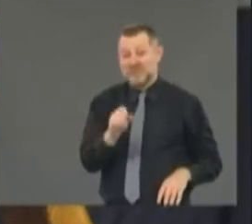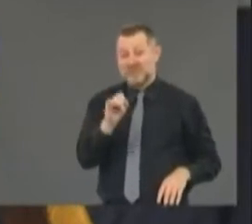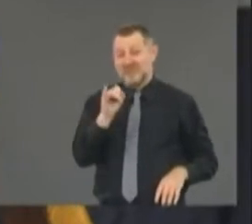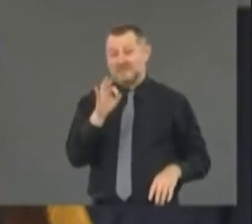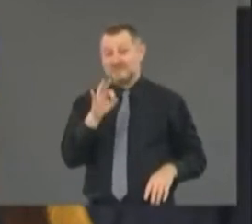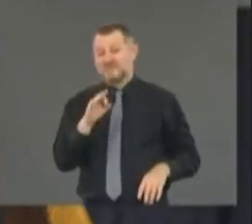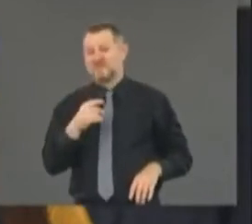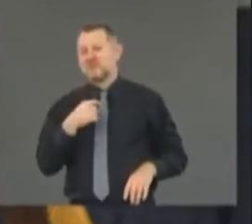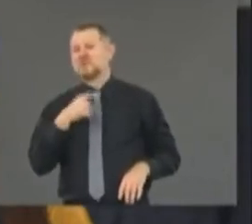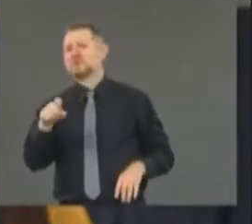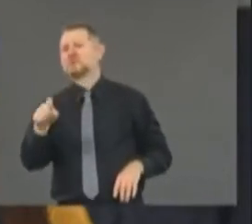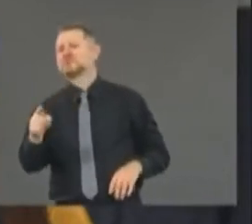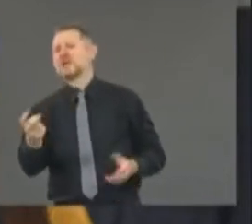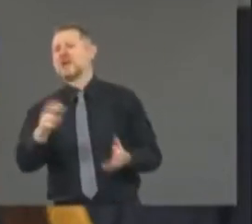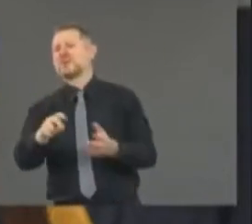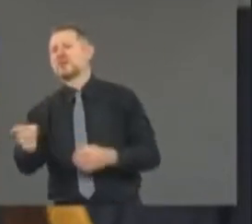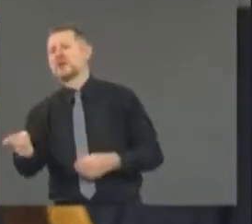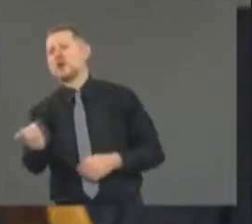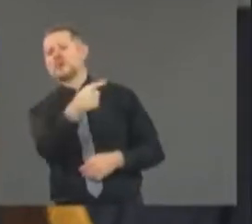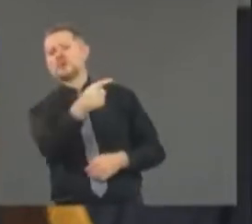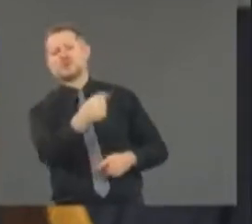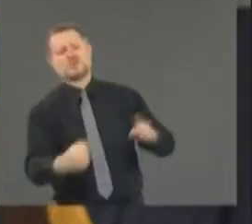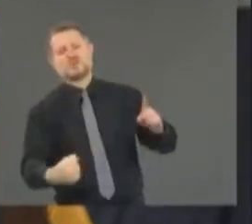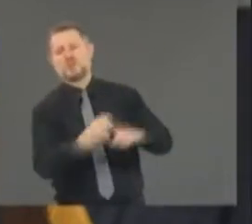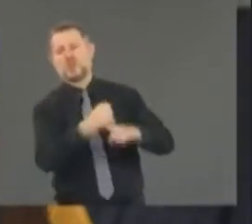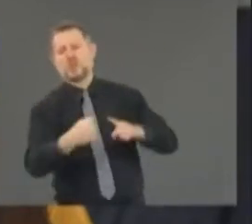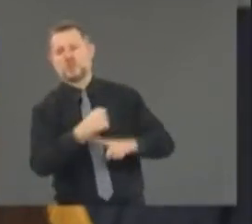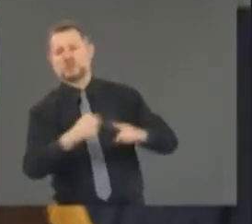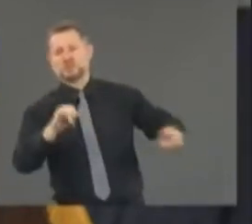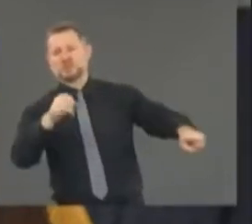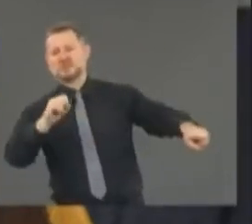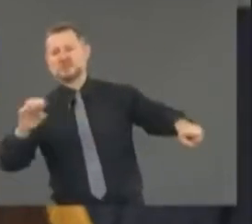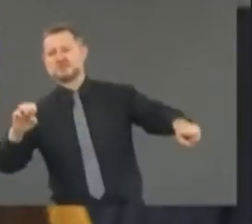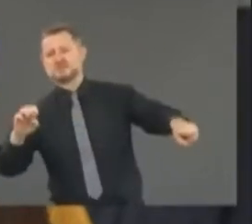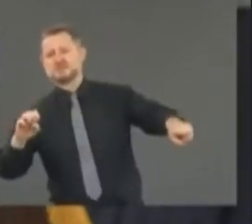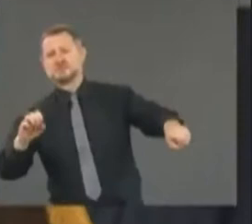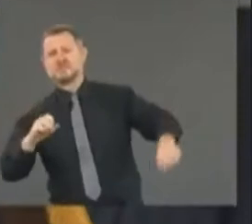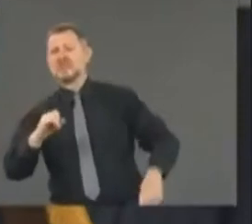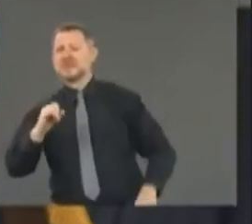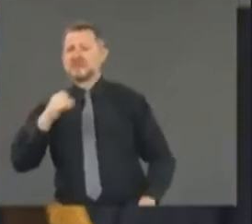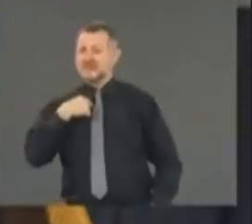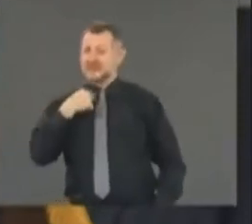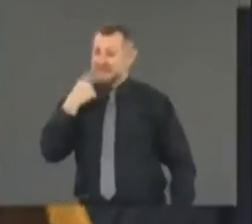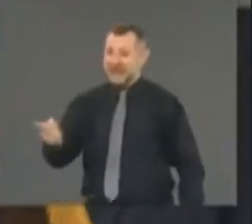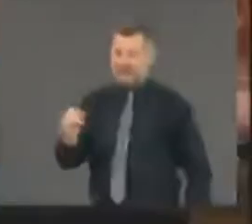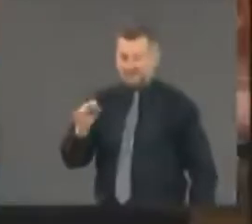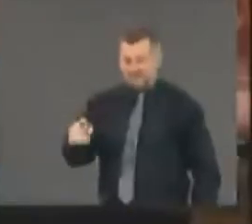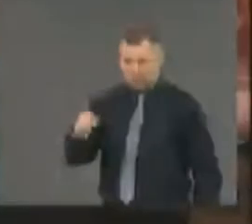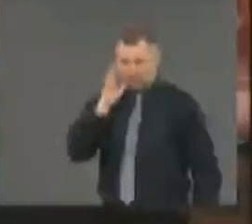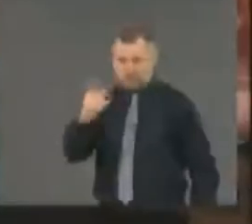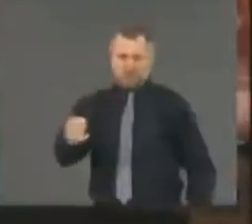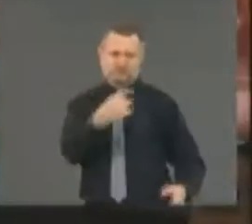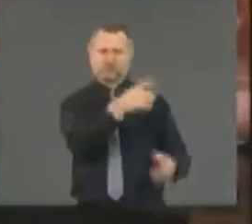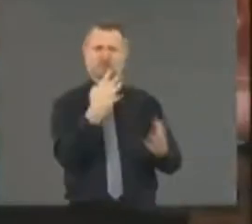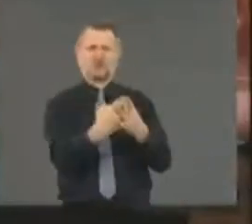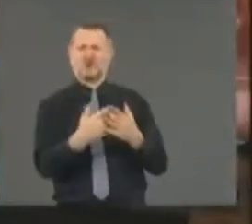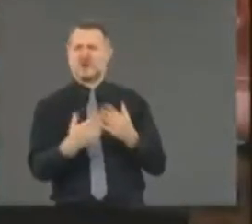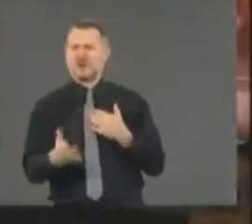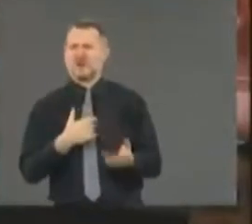I think you should do that. Yeah, but you go to jail. Let's take one more. Um,